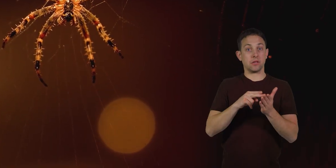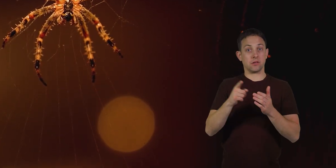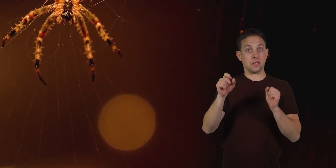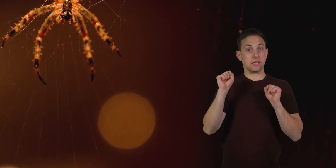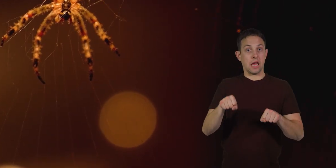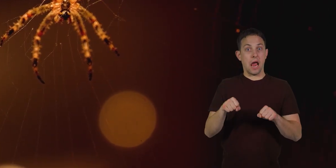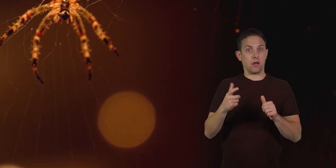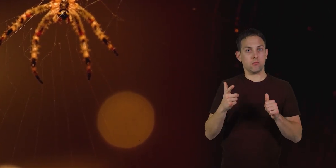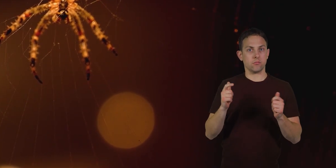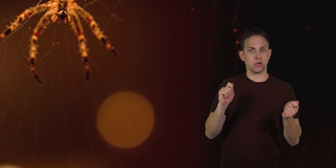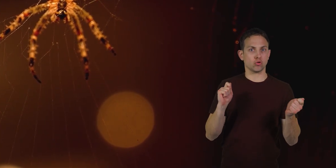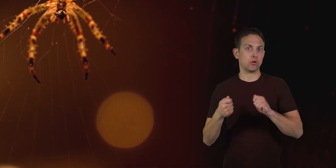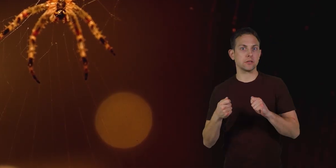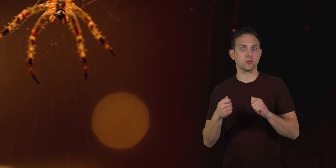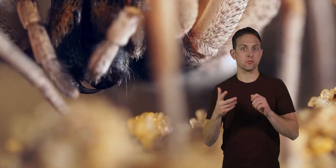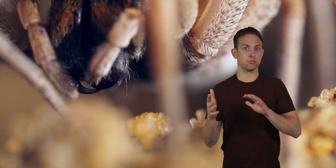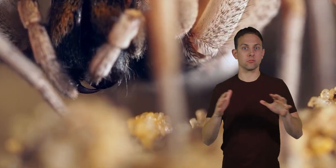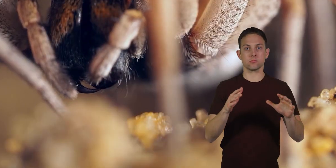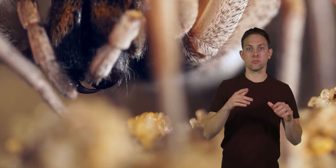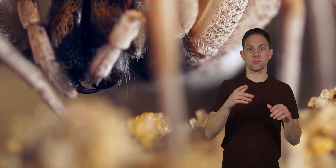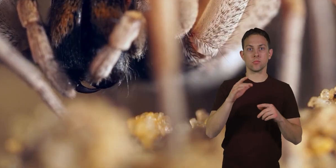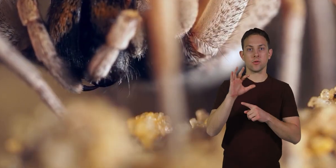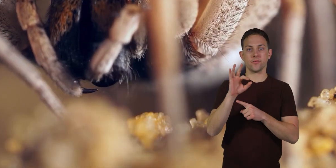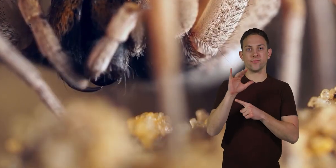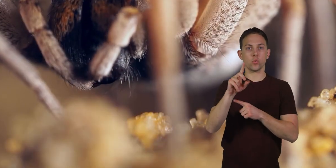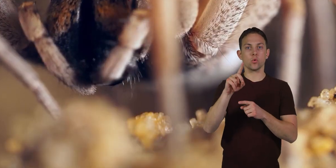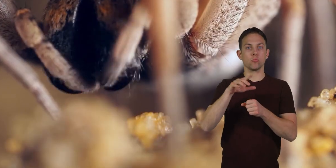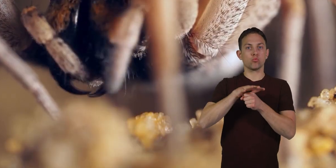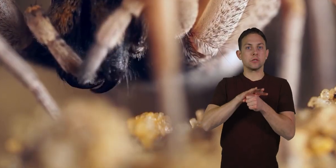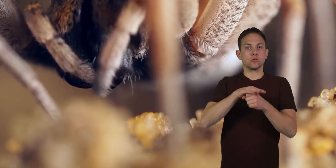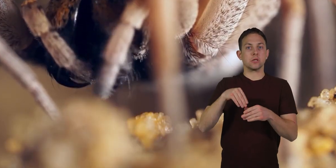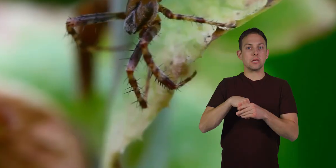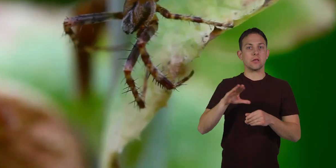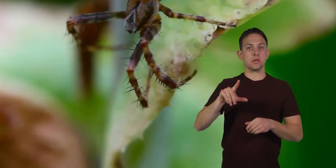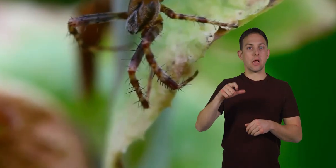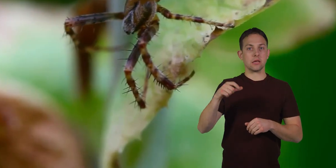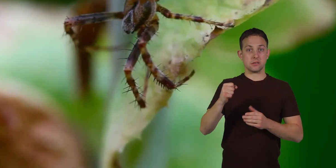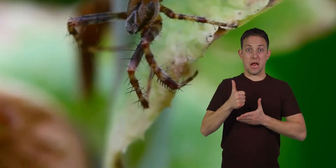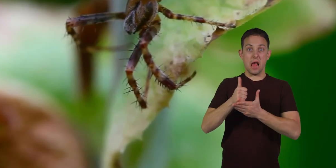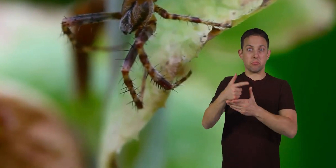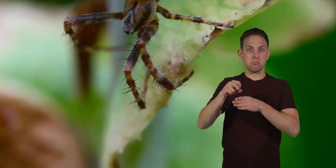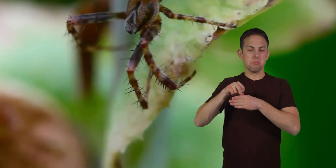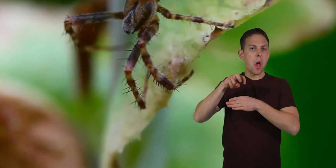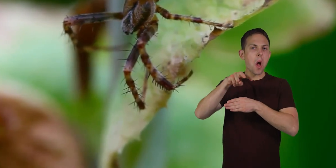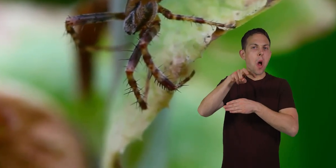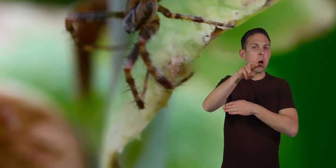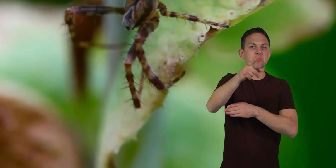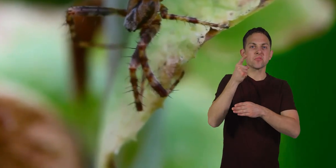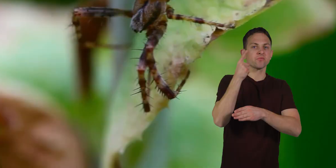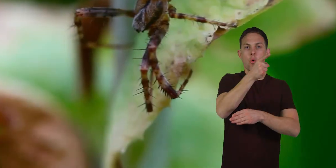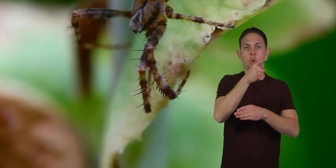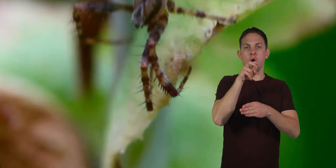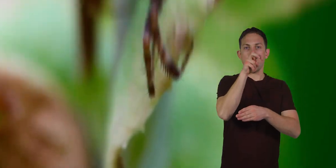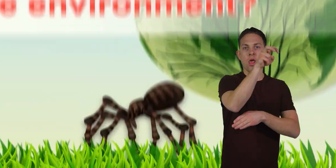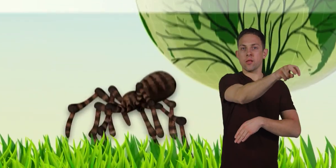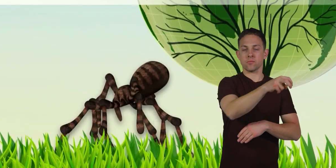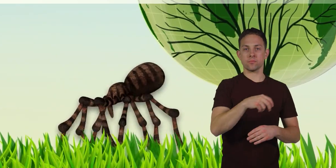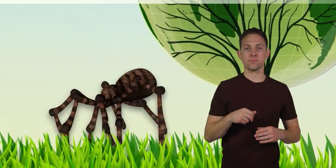they can alter or change the fluid pressure in their legs to help them jump long distances.